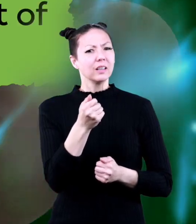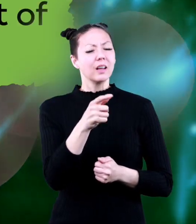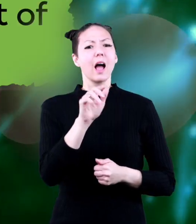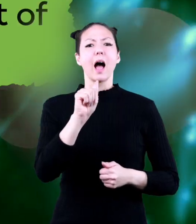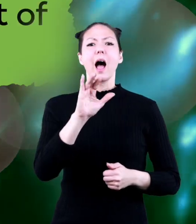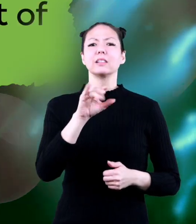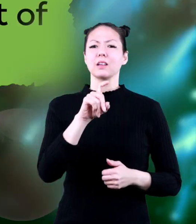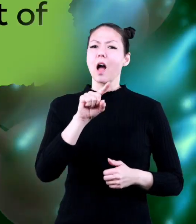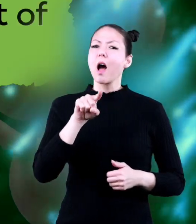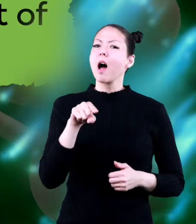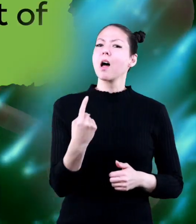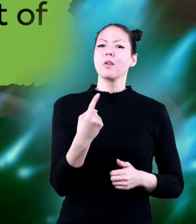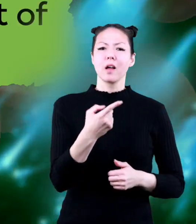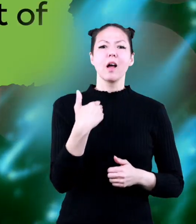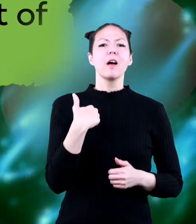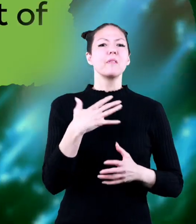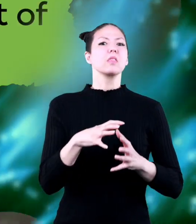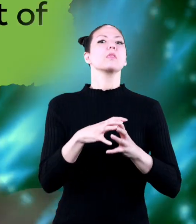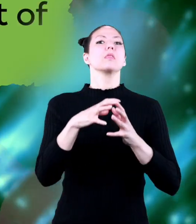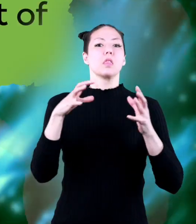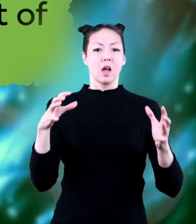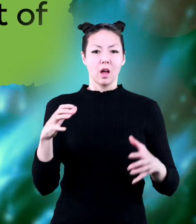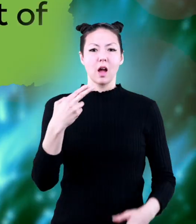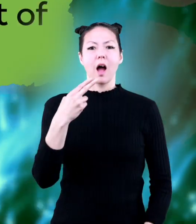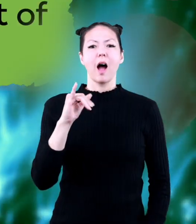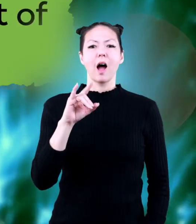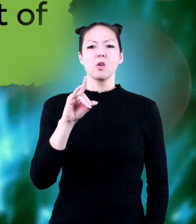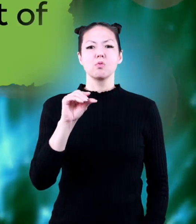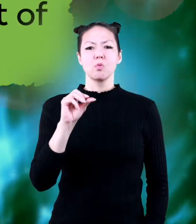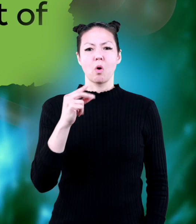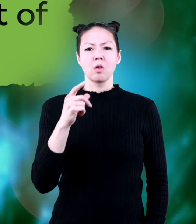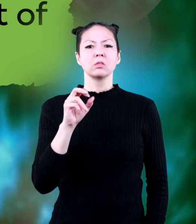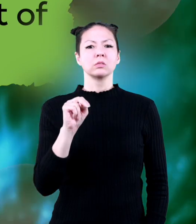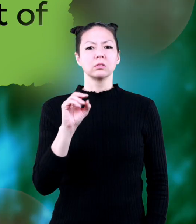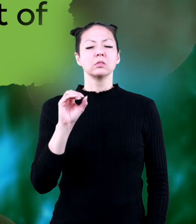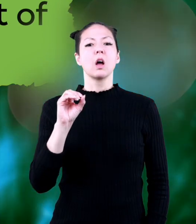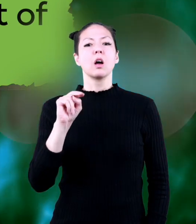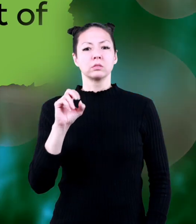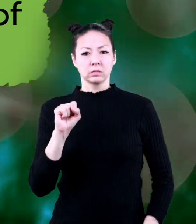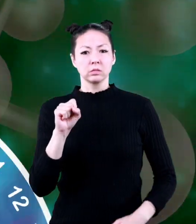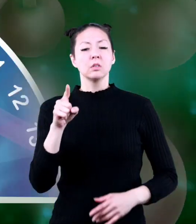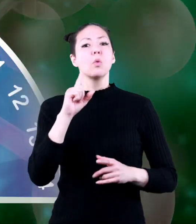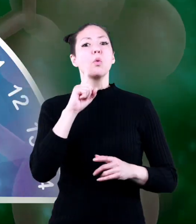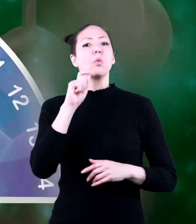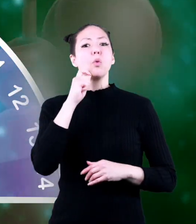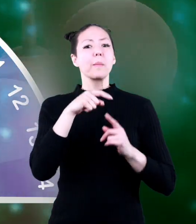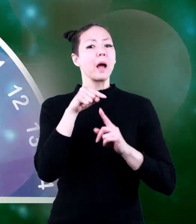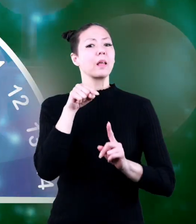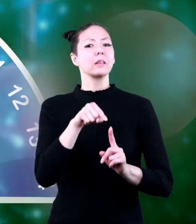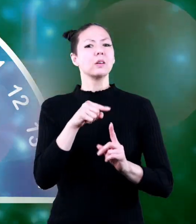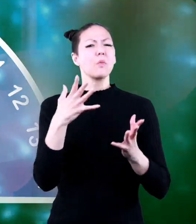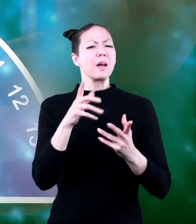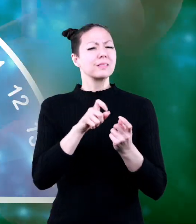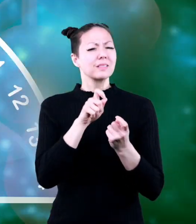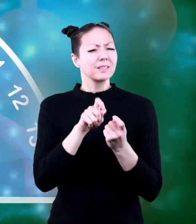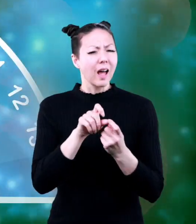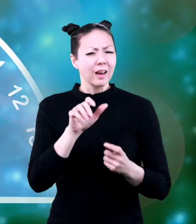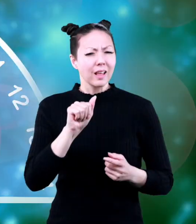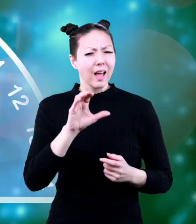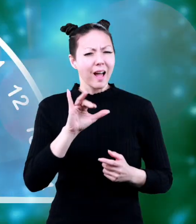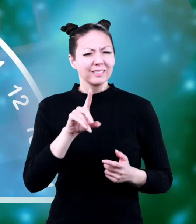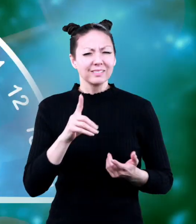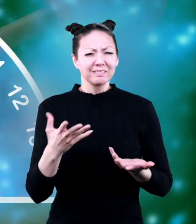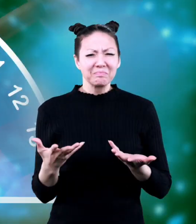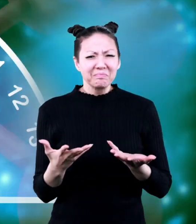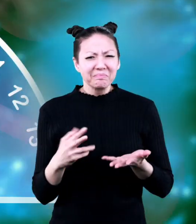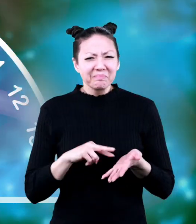acids always have a lot of hydrogen ions which is cool to know but what exactly